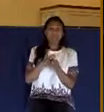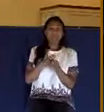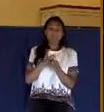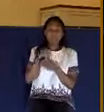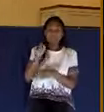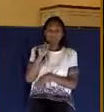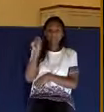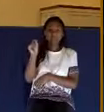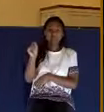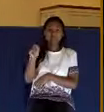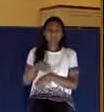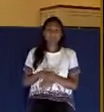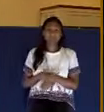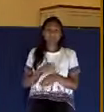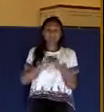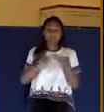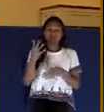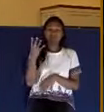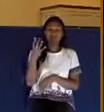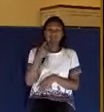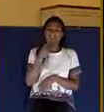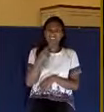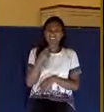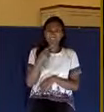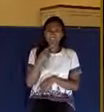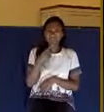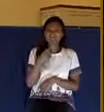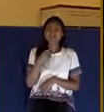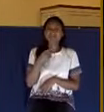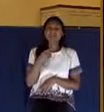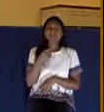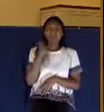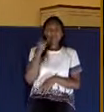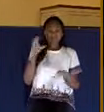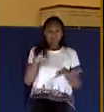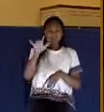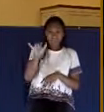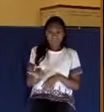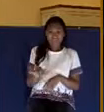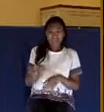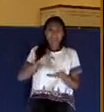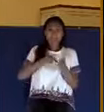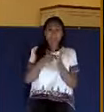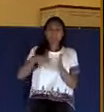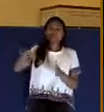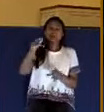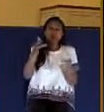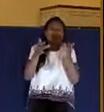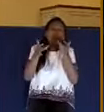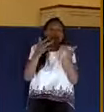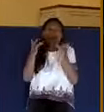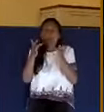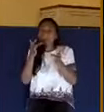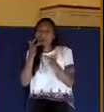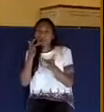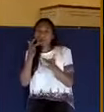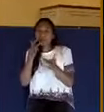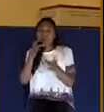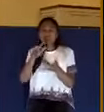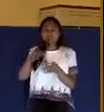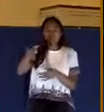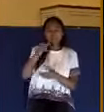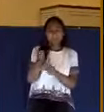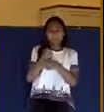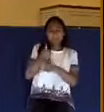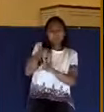number 4, he says, Are you not then partial in yourselves and have become judges